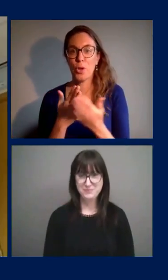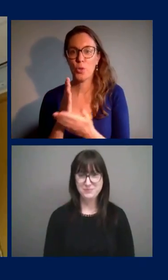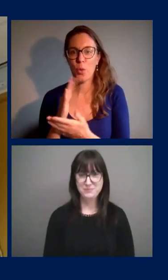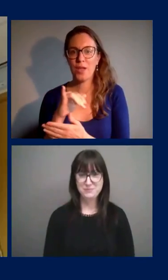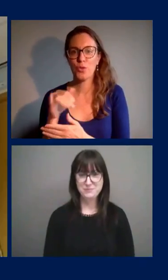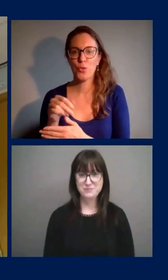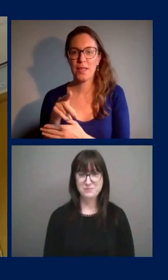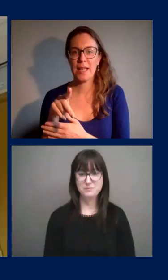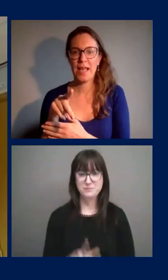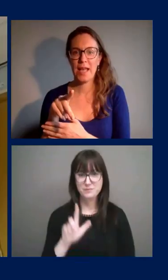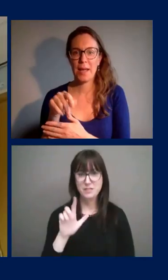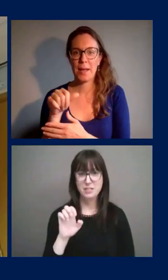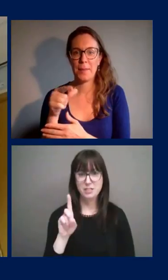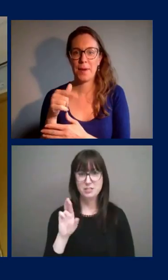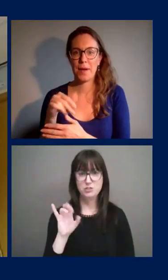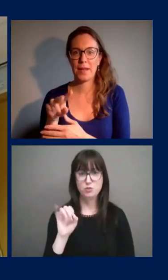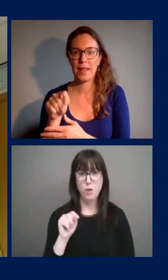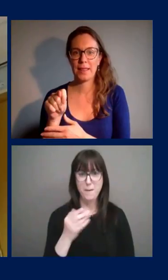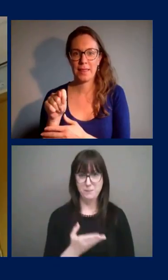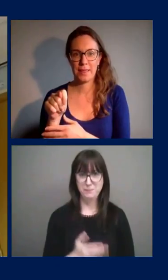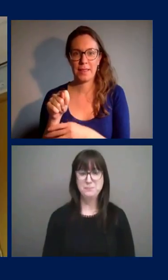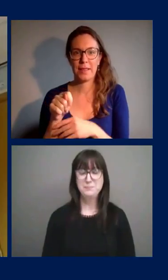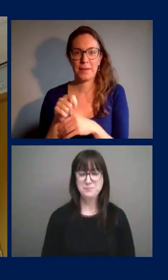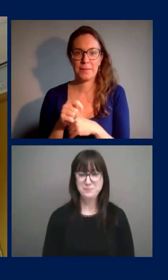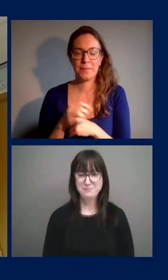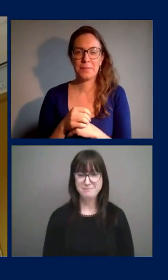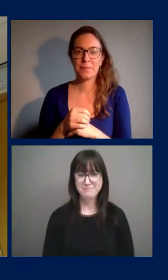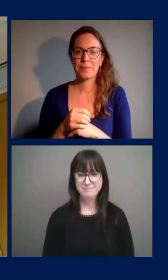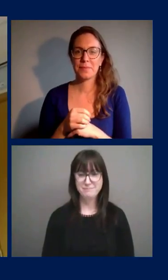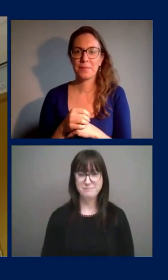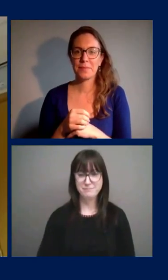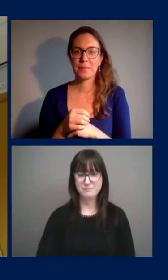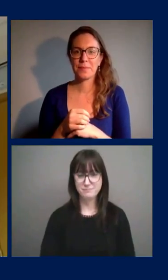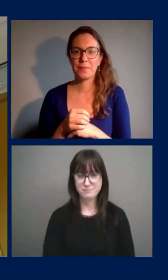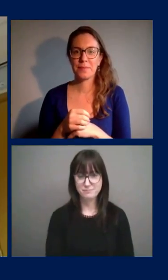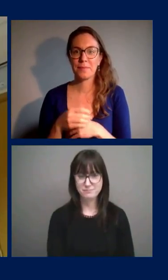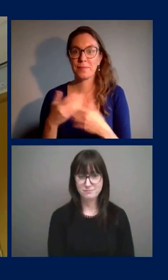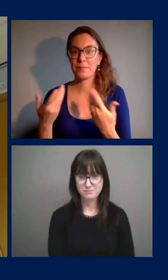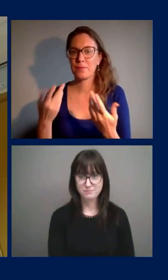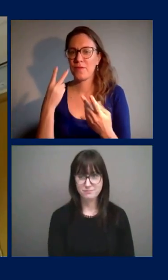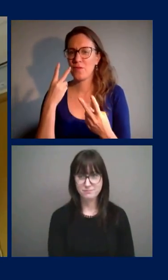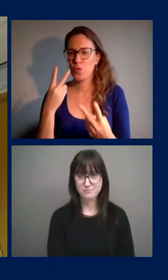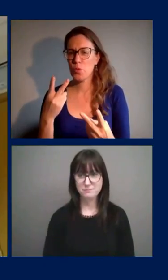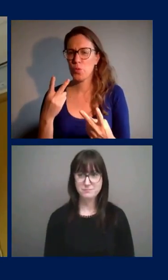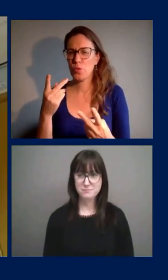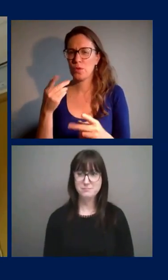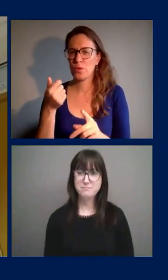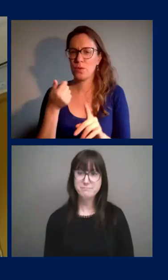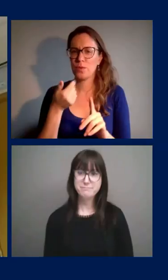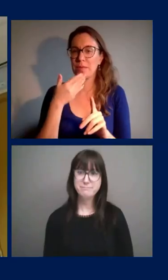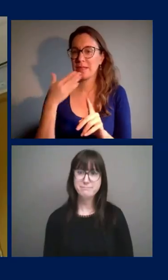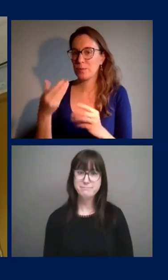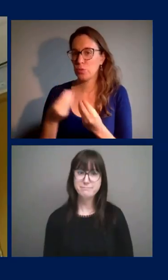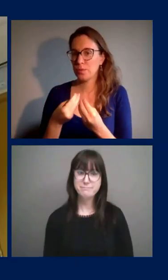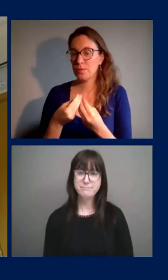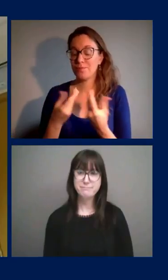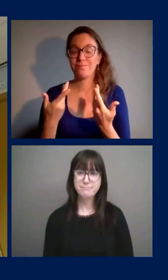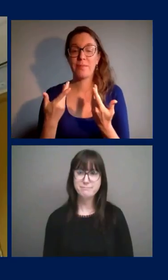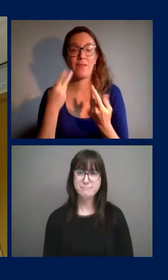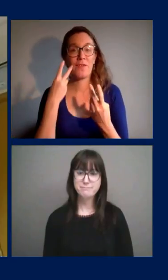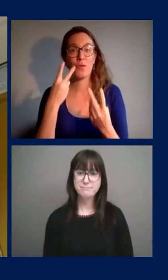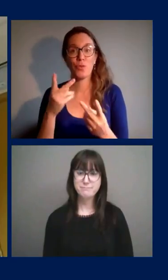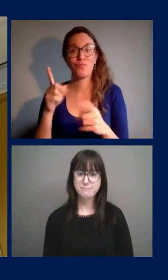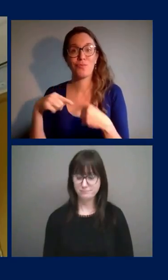Merci. Uh, oui, je, je constate que vous insistez beaucoup sur le, les, les nouveaux